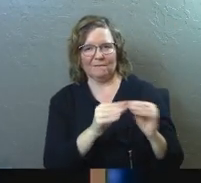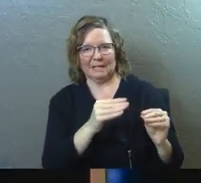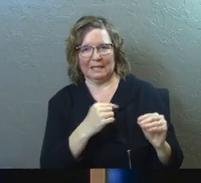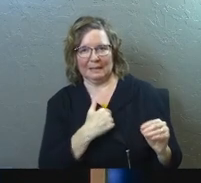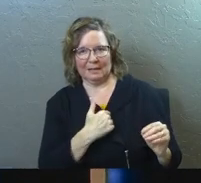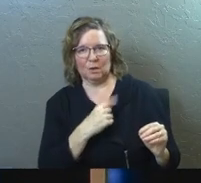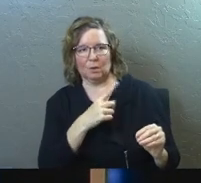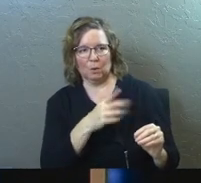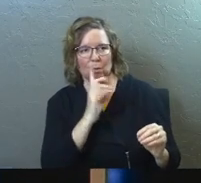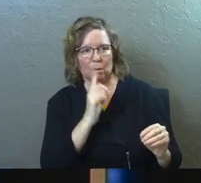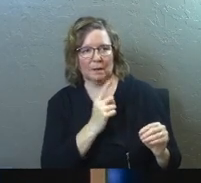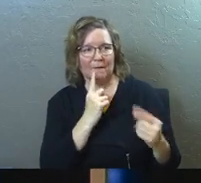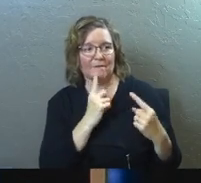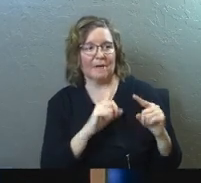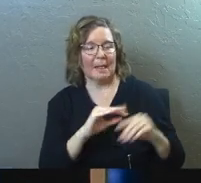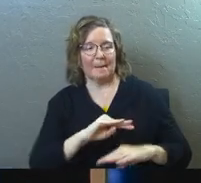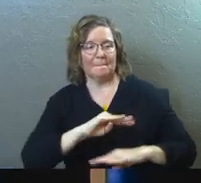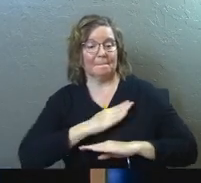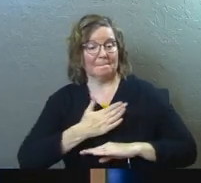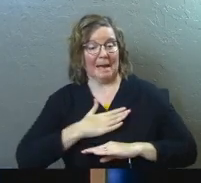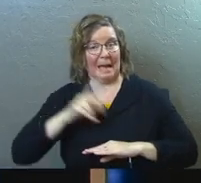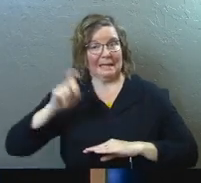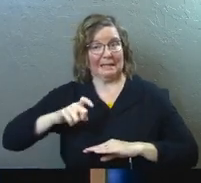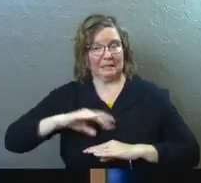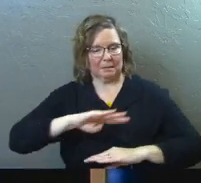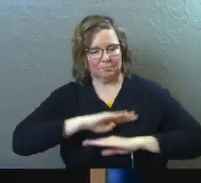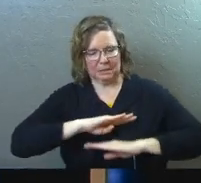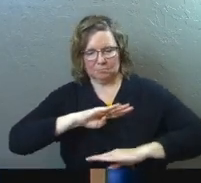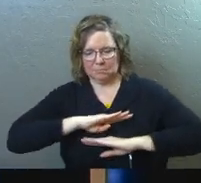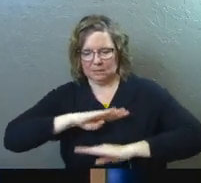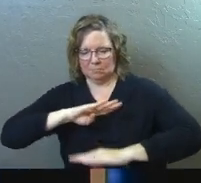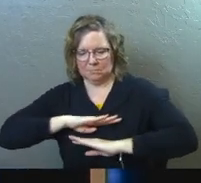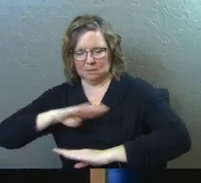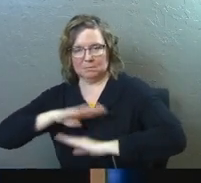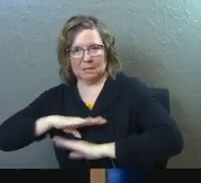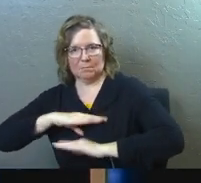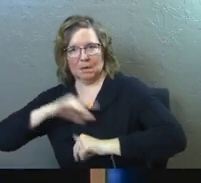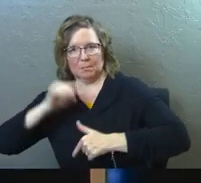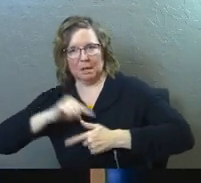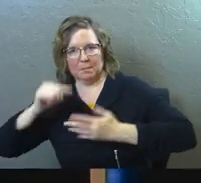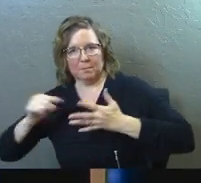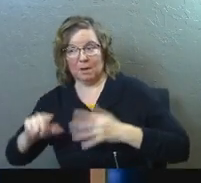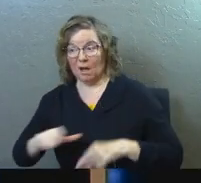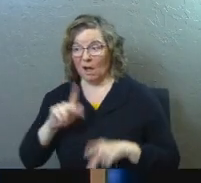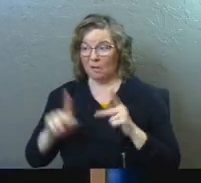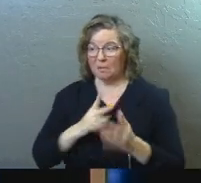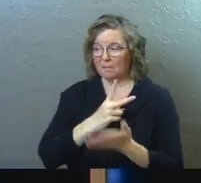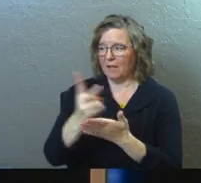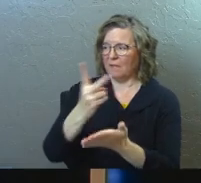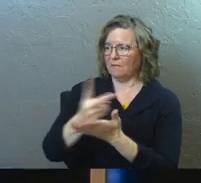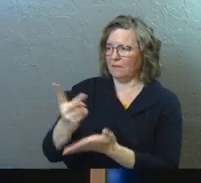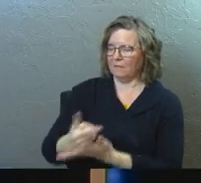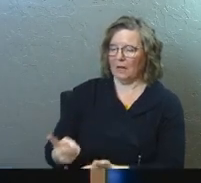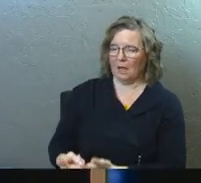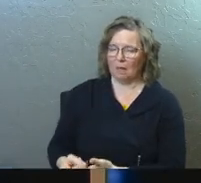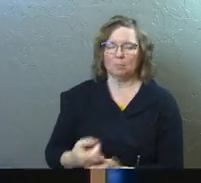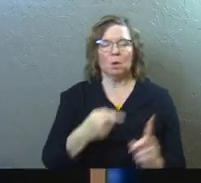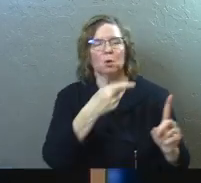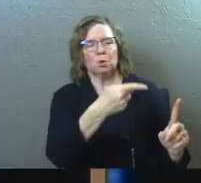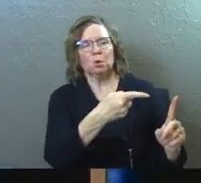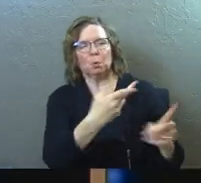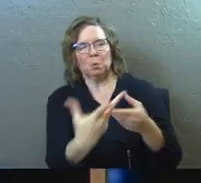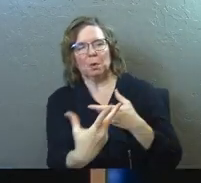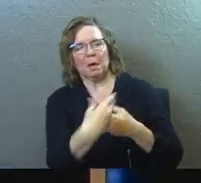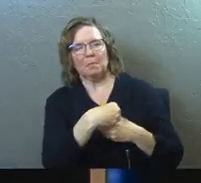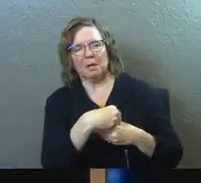You're going to be the one that finally meets all my needs. All these other people failed at meeting my needs. But you're the one